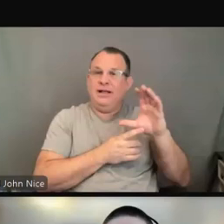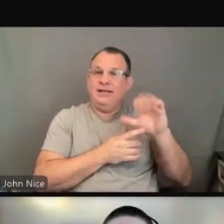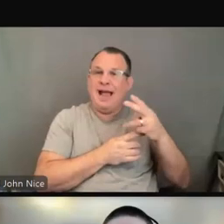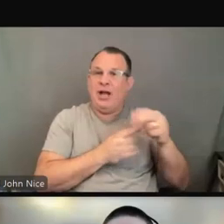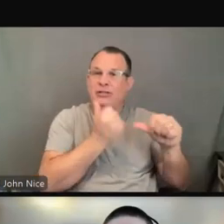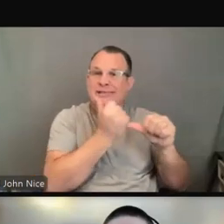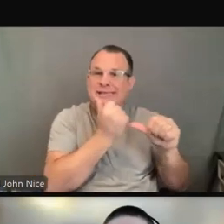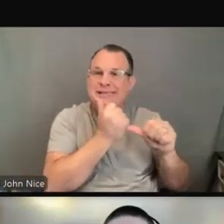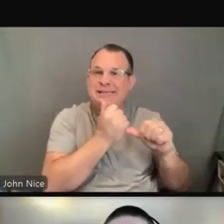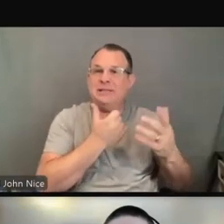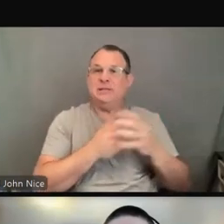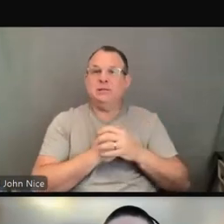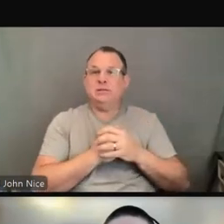that.